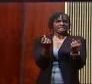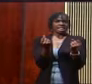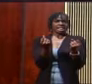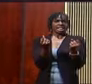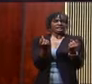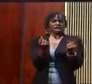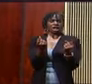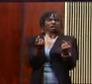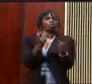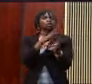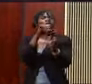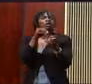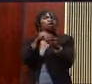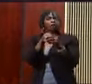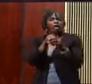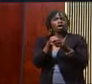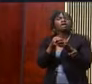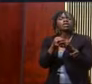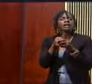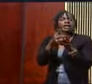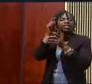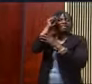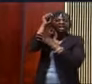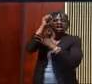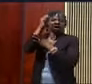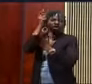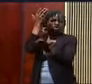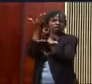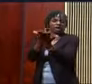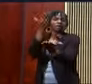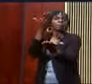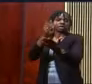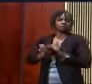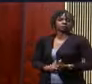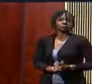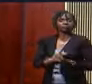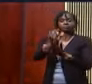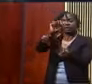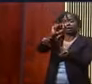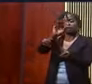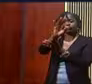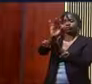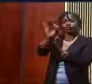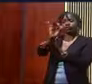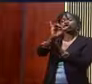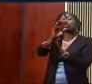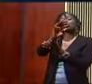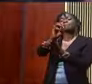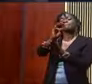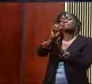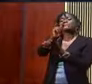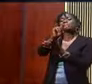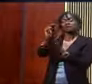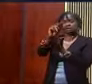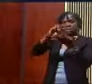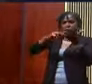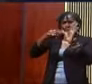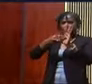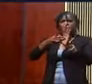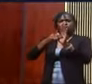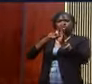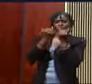theological affirmations. Sometimes we talk about affirmations where we say good things to